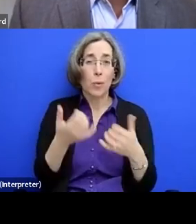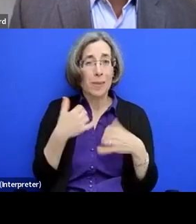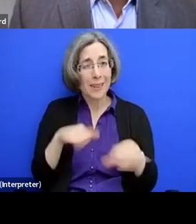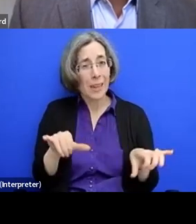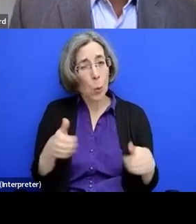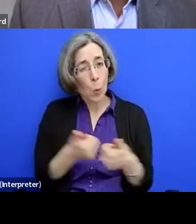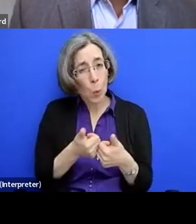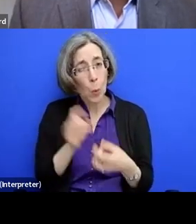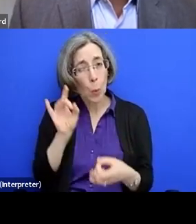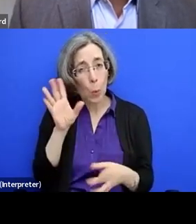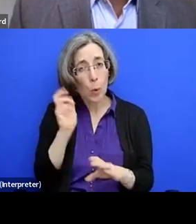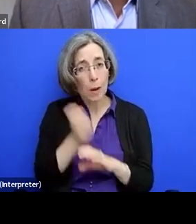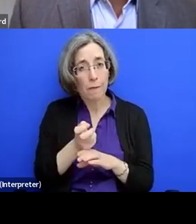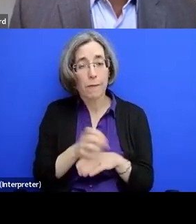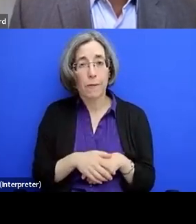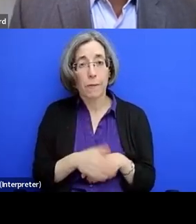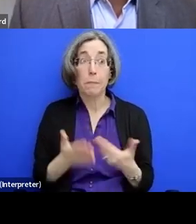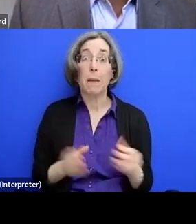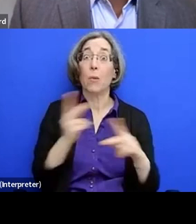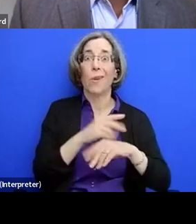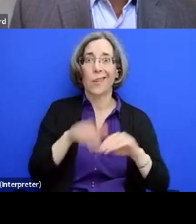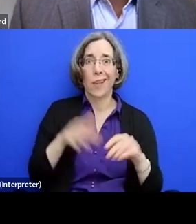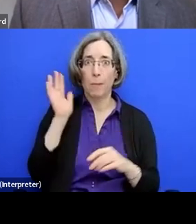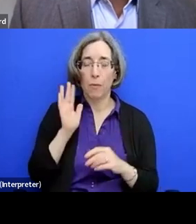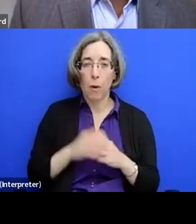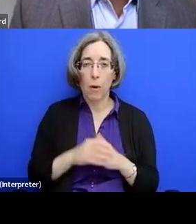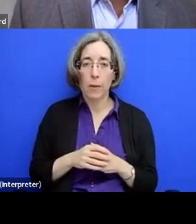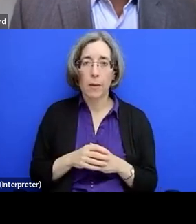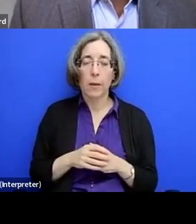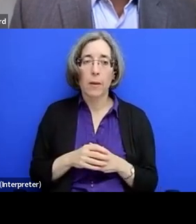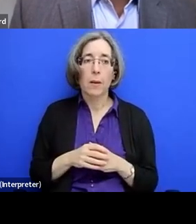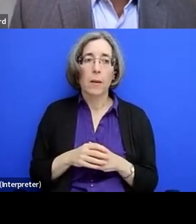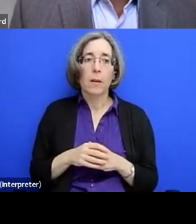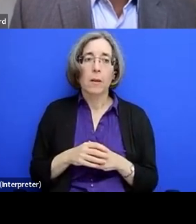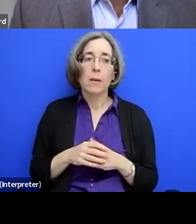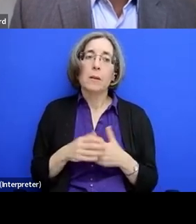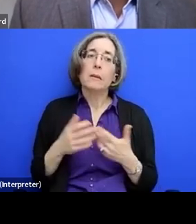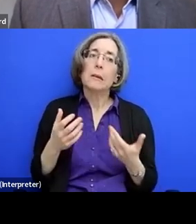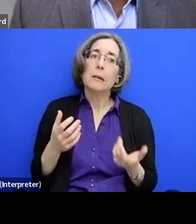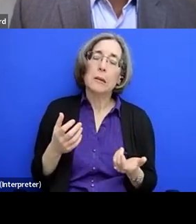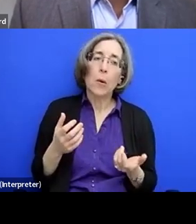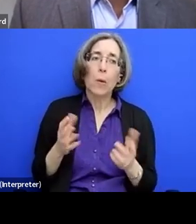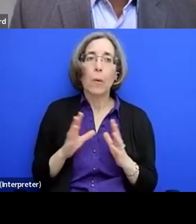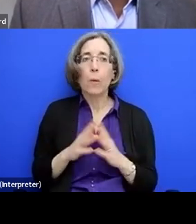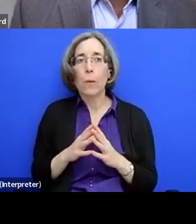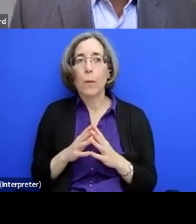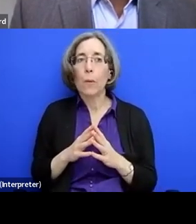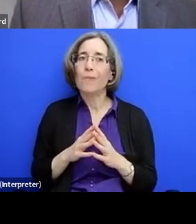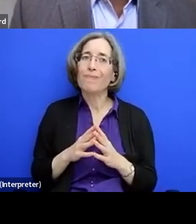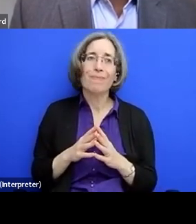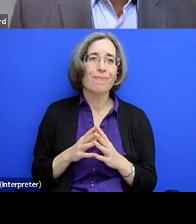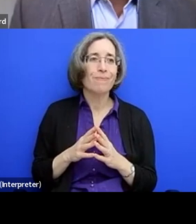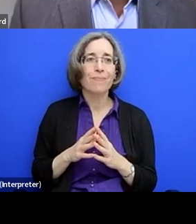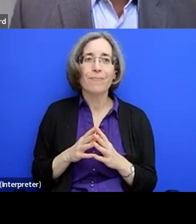if not more difficult, um, now than before. So, yeah, I mean, I, I, I don't think there,